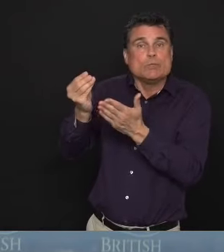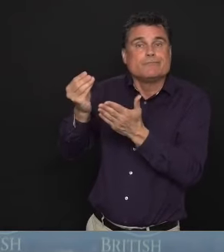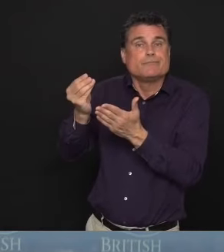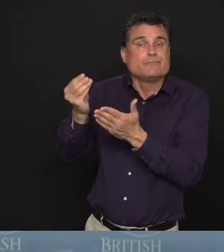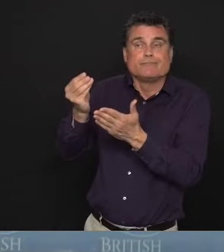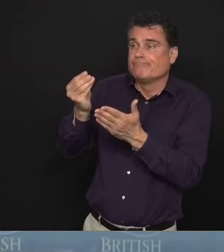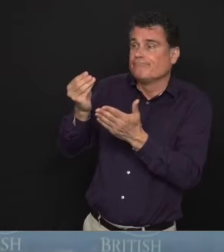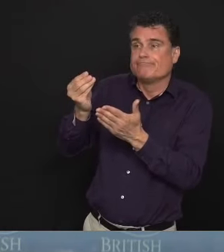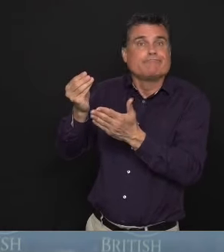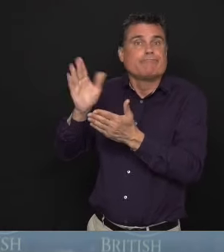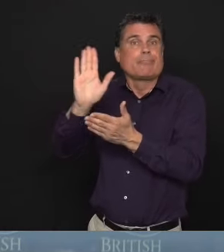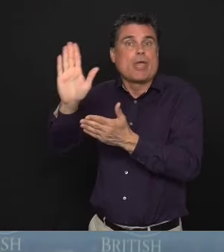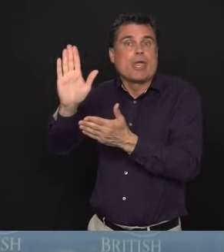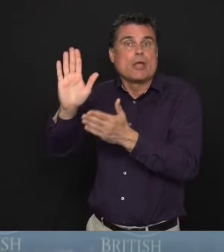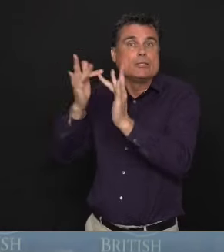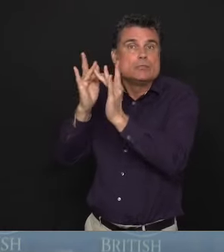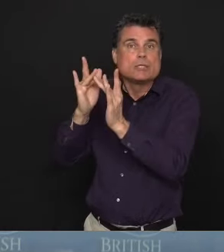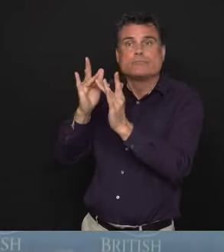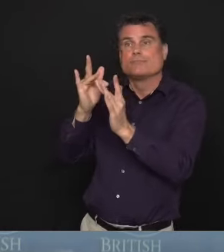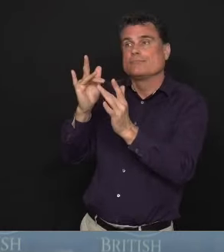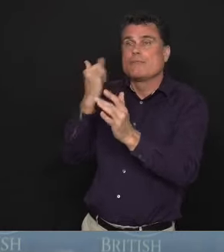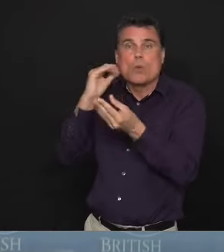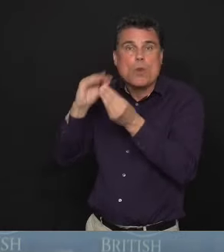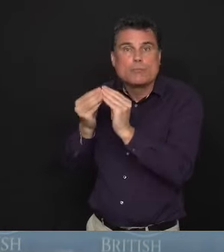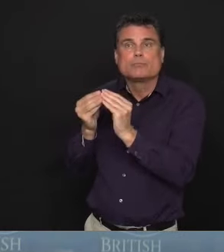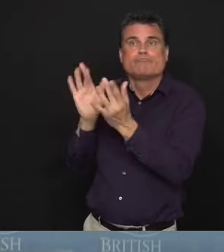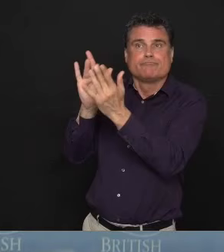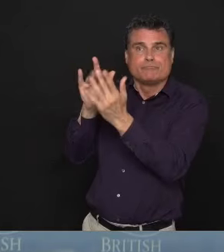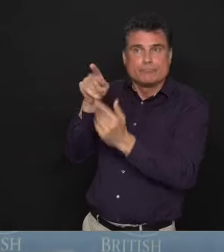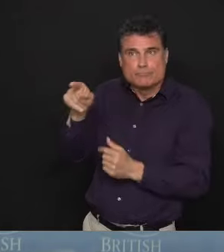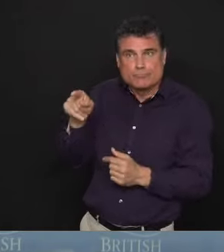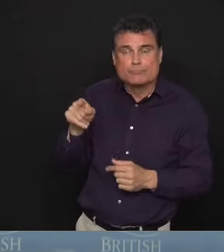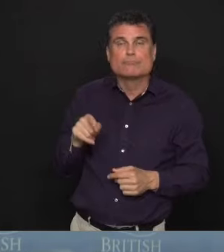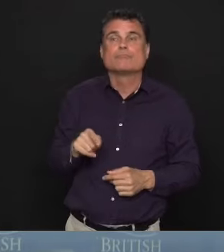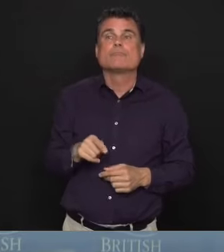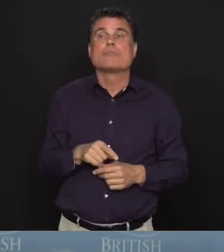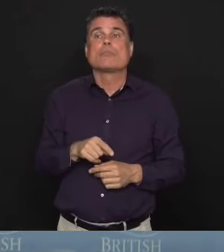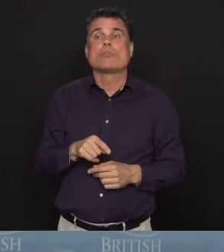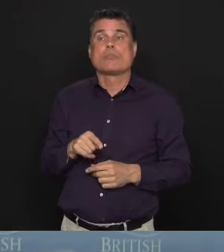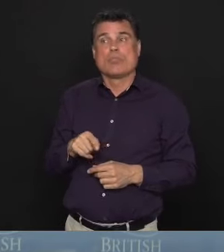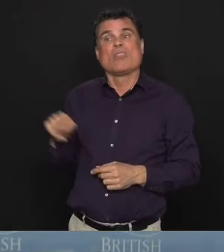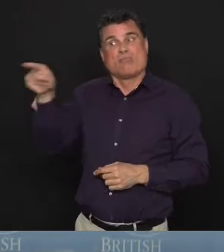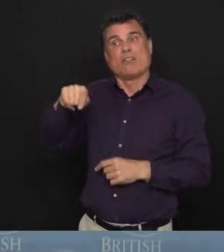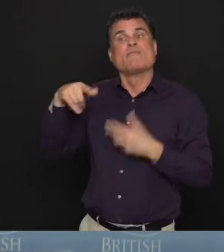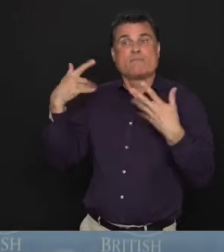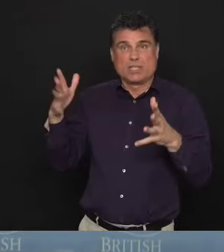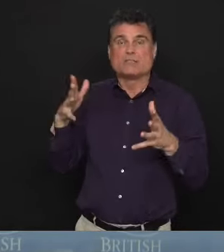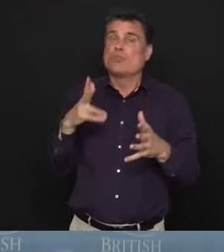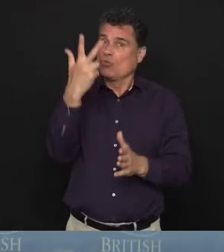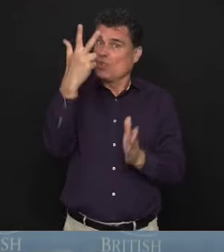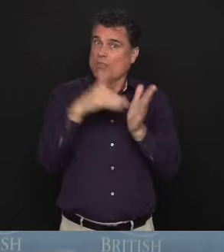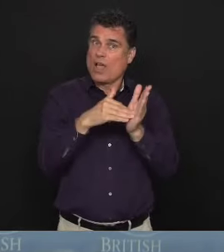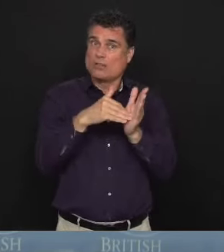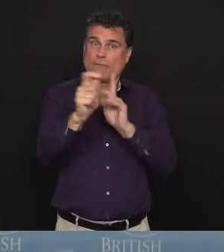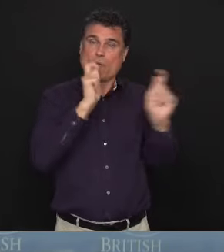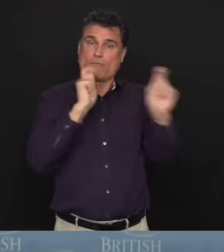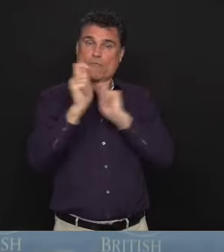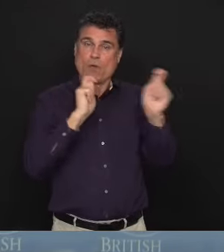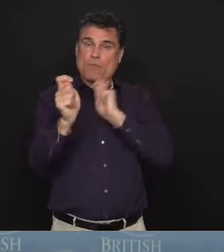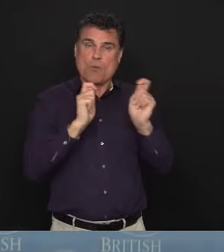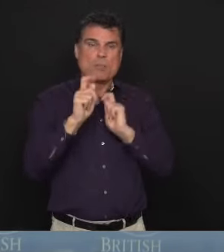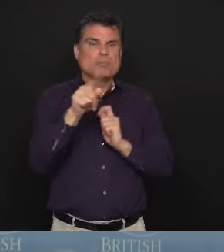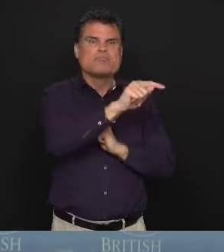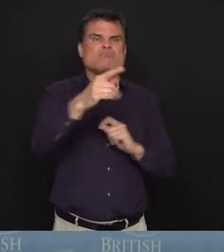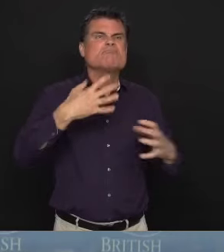They will be investigated. And so any one of those bodies then has the ability to go out to look and to see what's taking